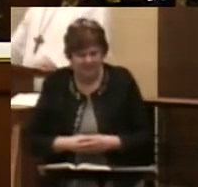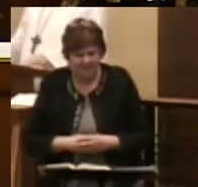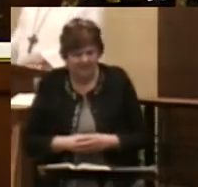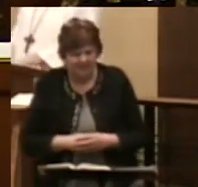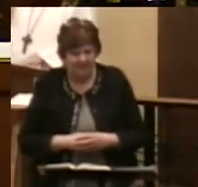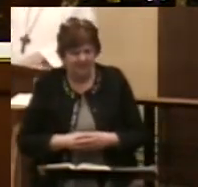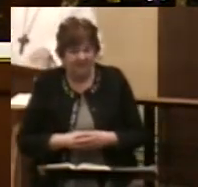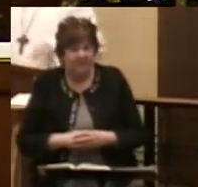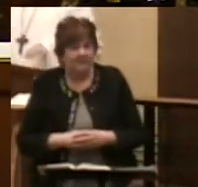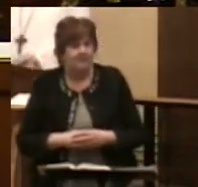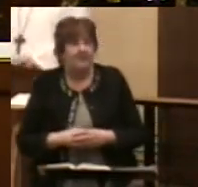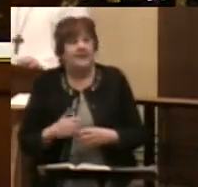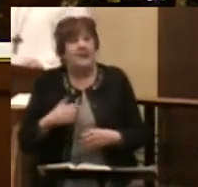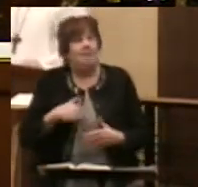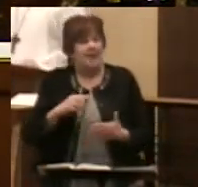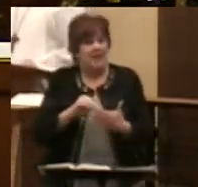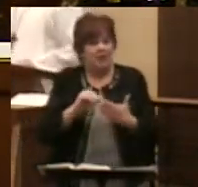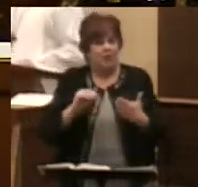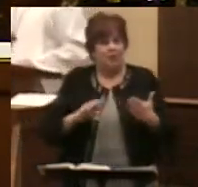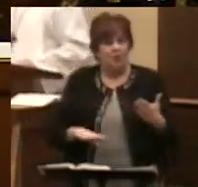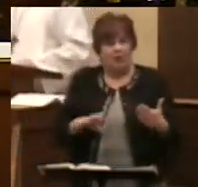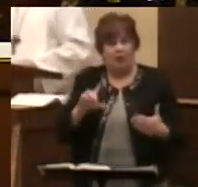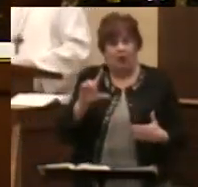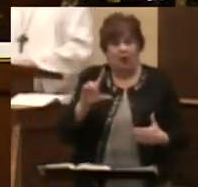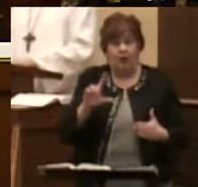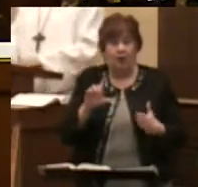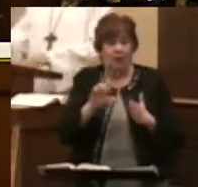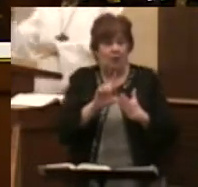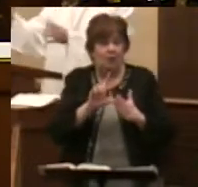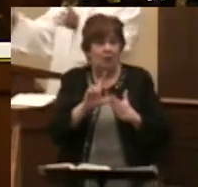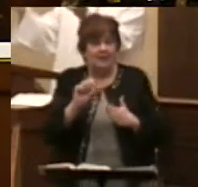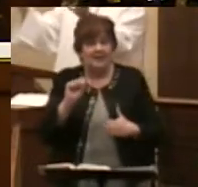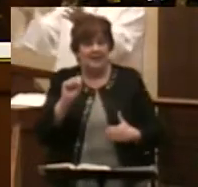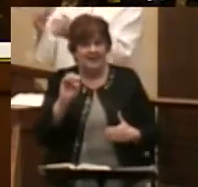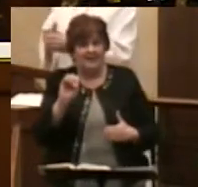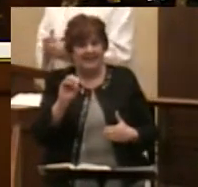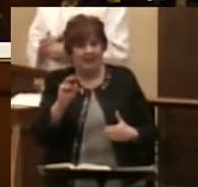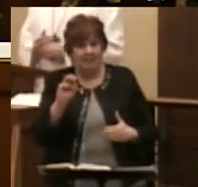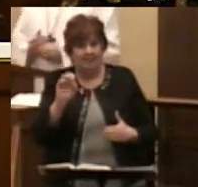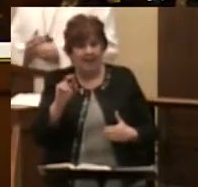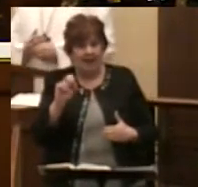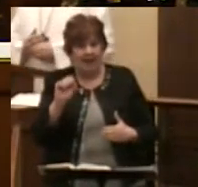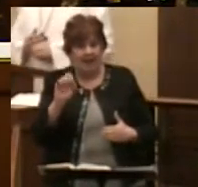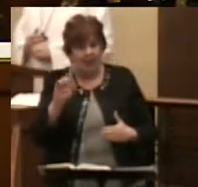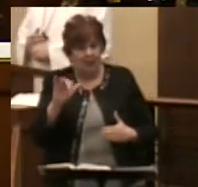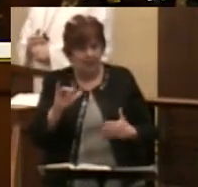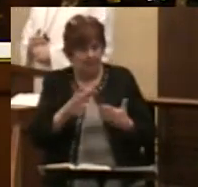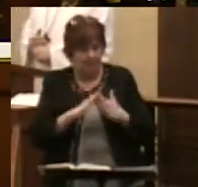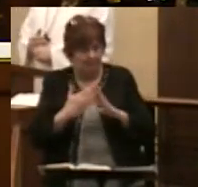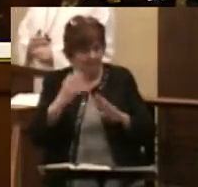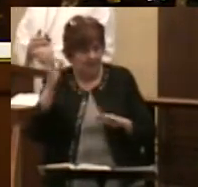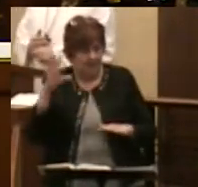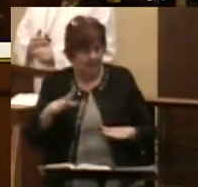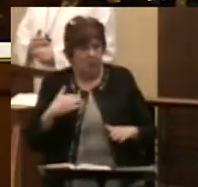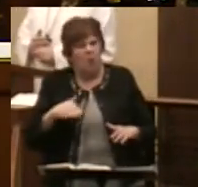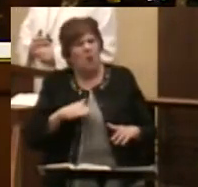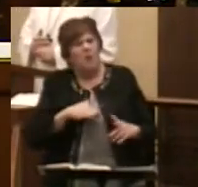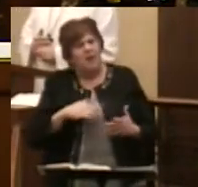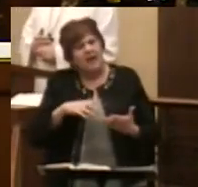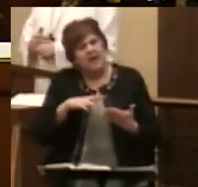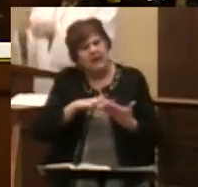When I was a seminary student at Luther Seminary, we took a course in the theory and the practice, the method of education.